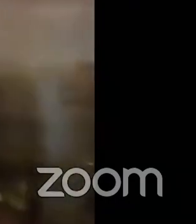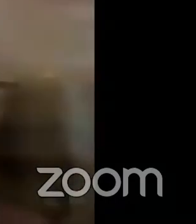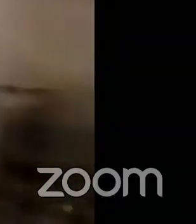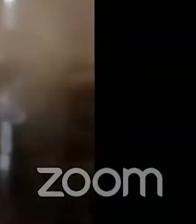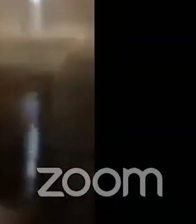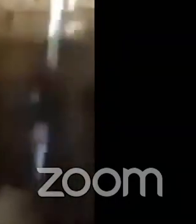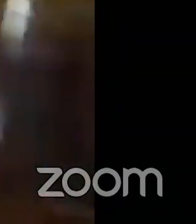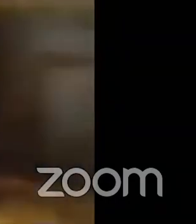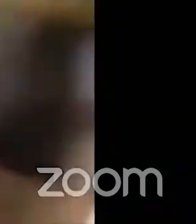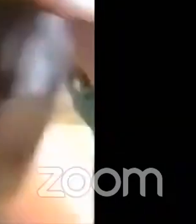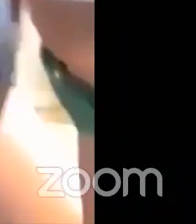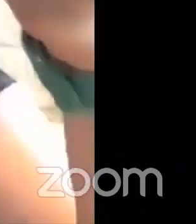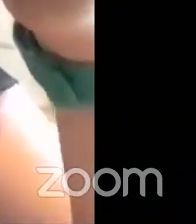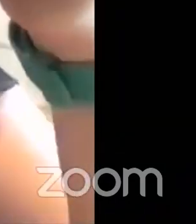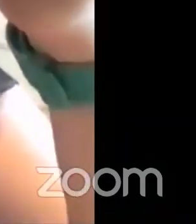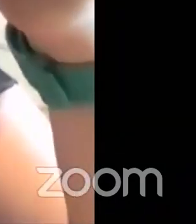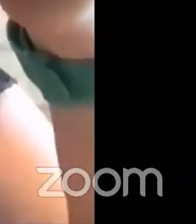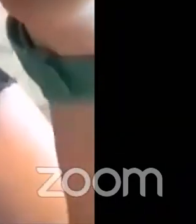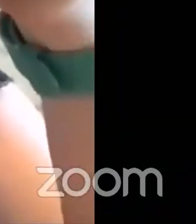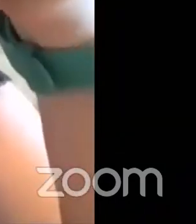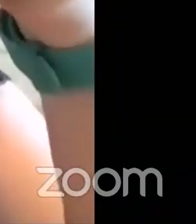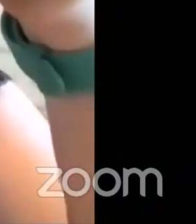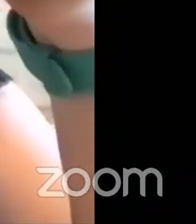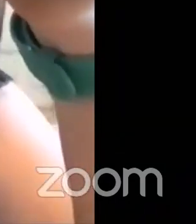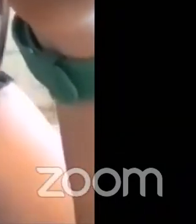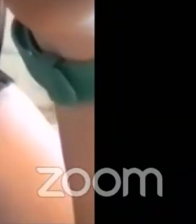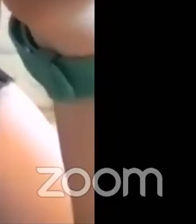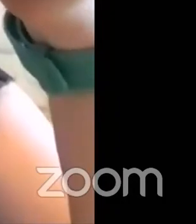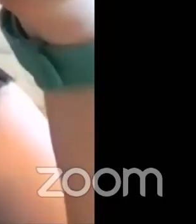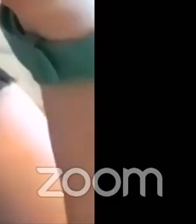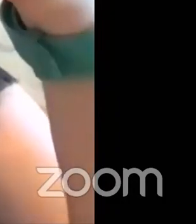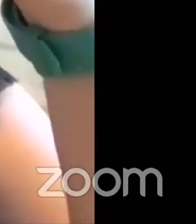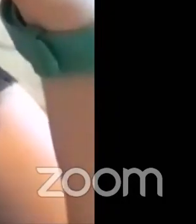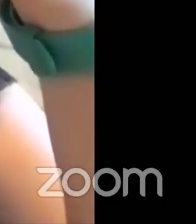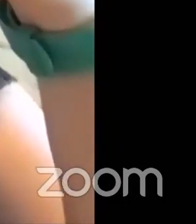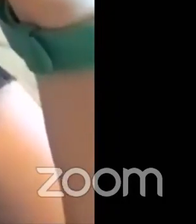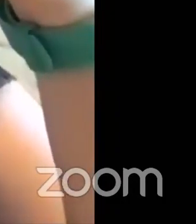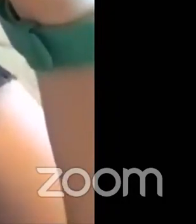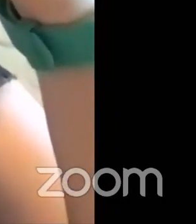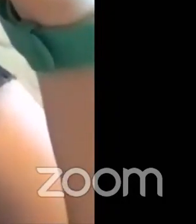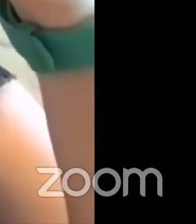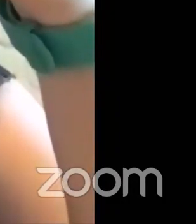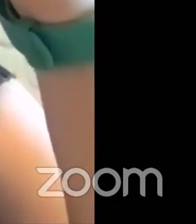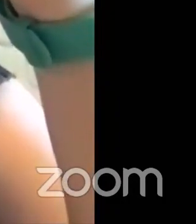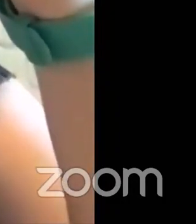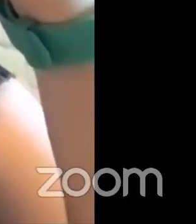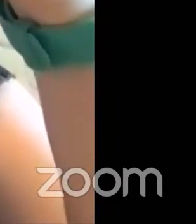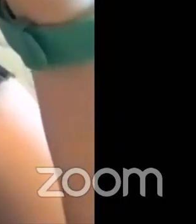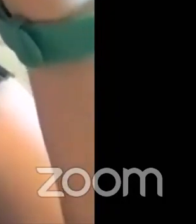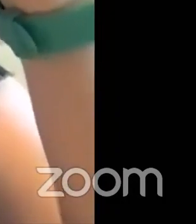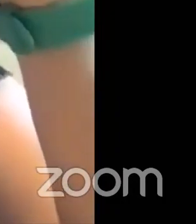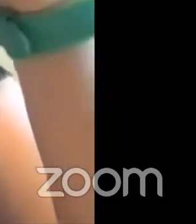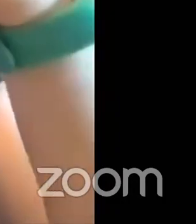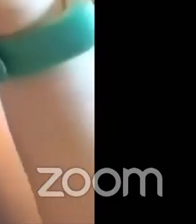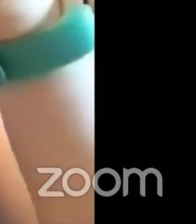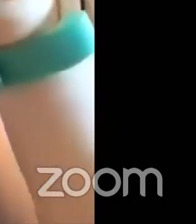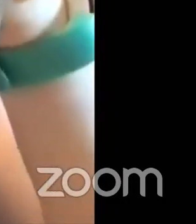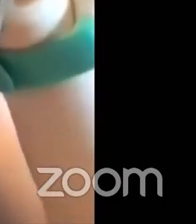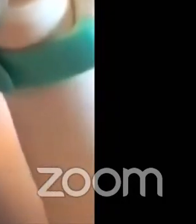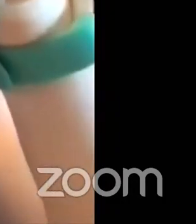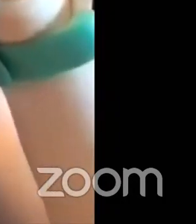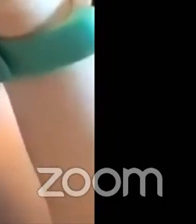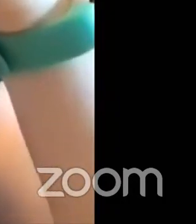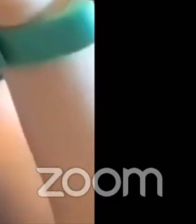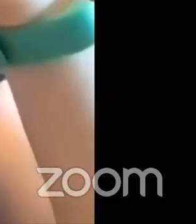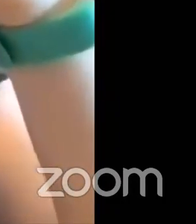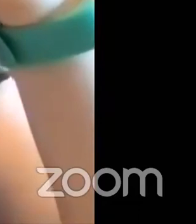colors start to go down it's really fun and i recommend playing your john phillips souza